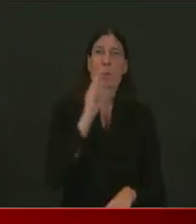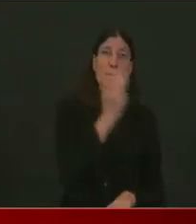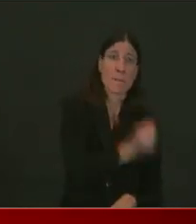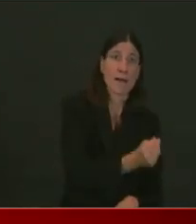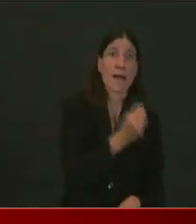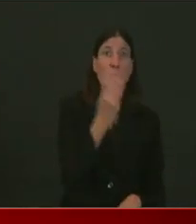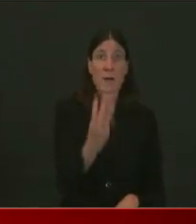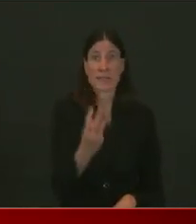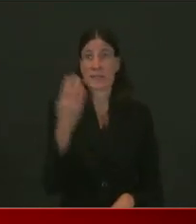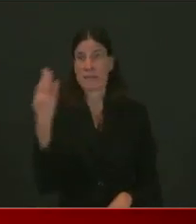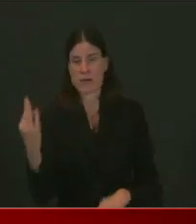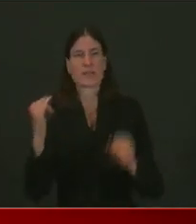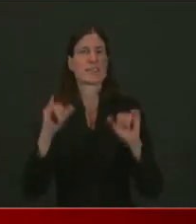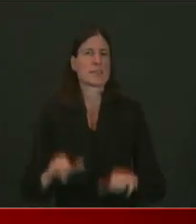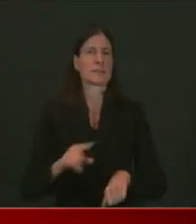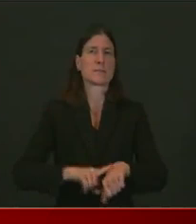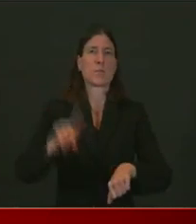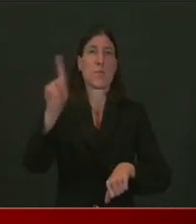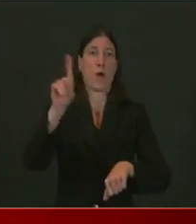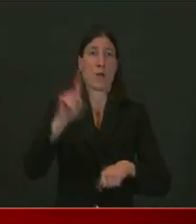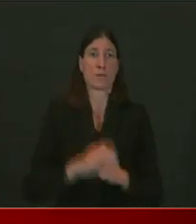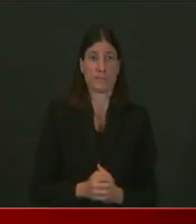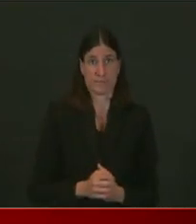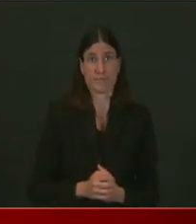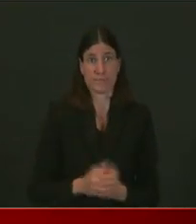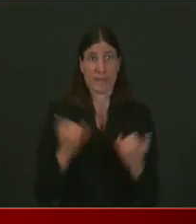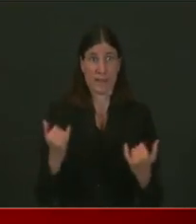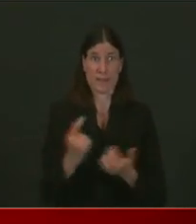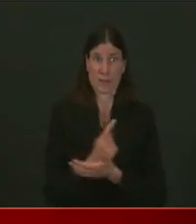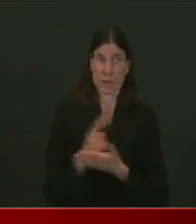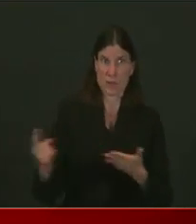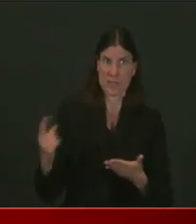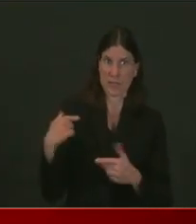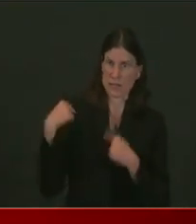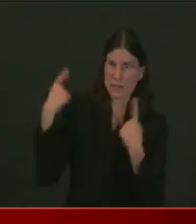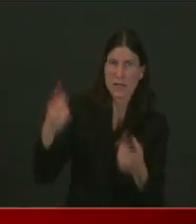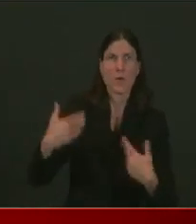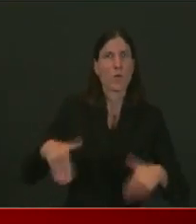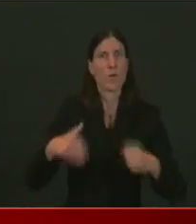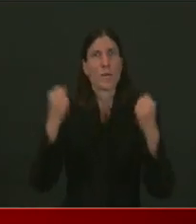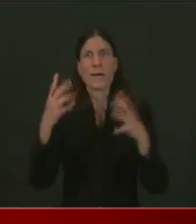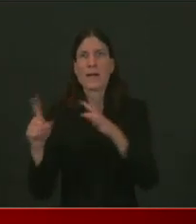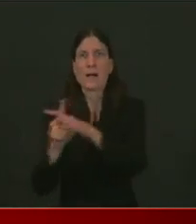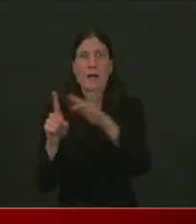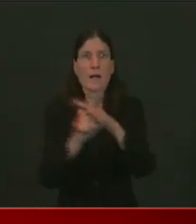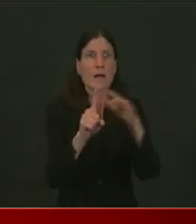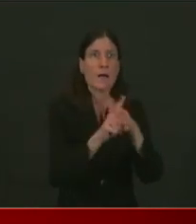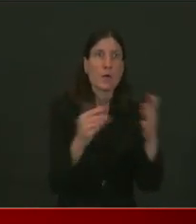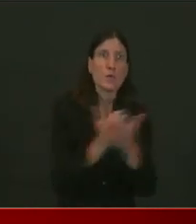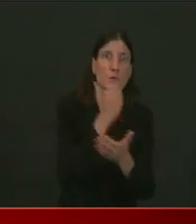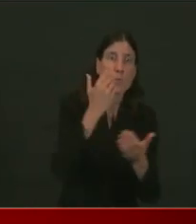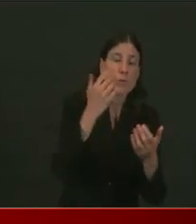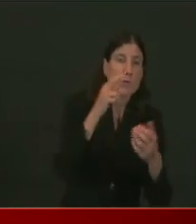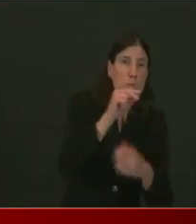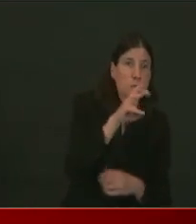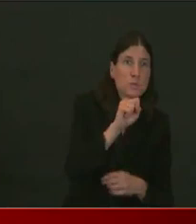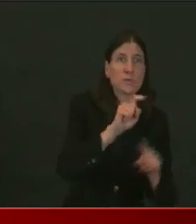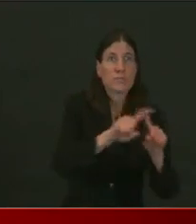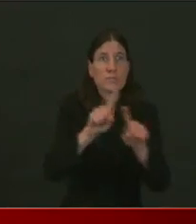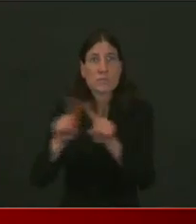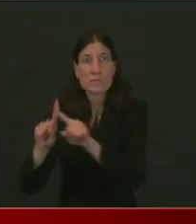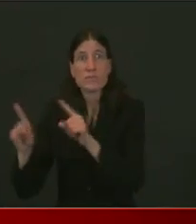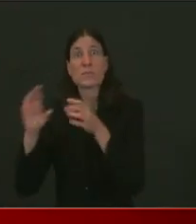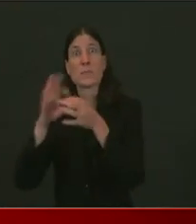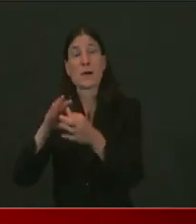This week we've had a lot of news with schools. have some new announcements today and I expect the same will be true for